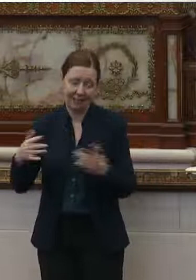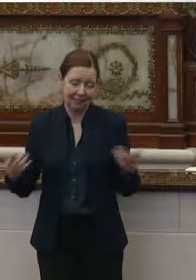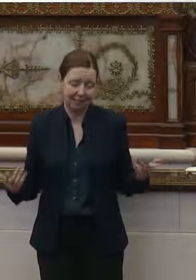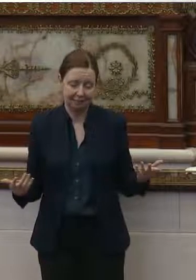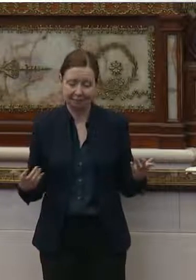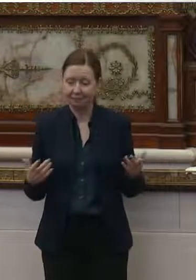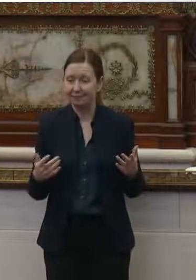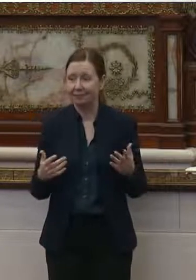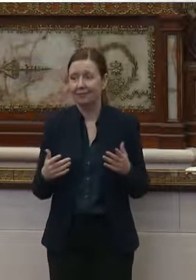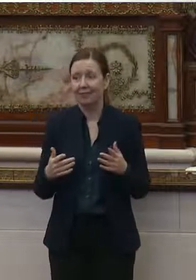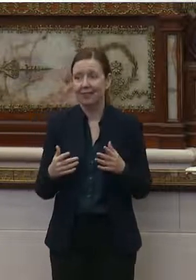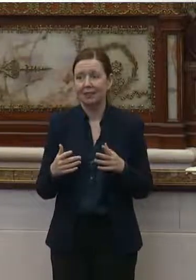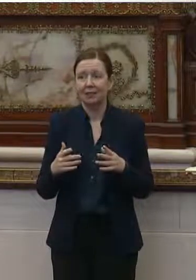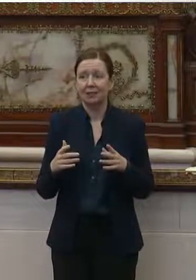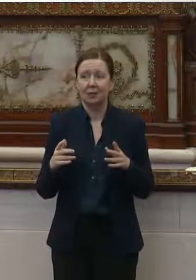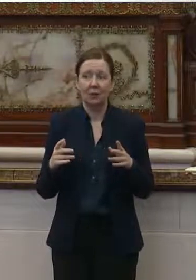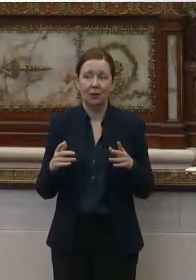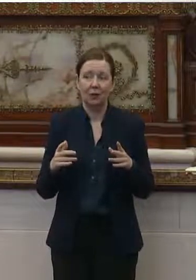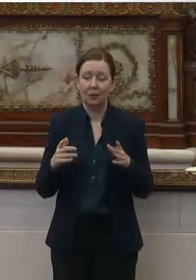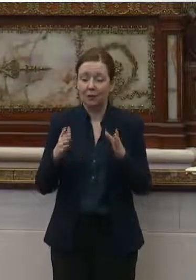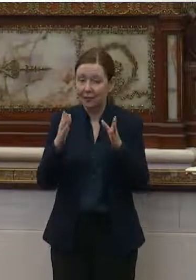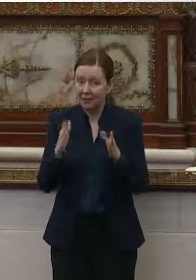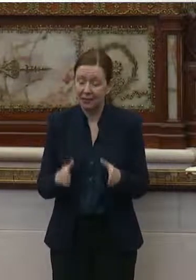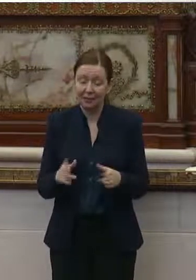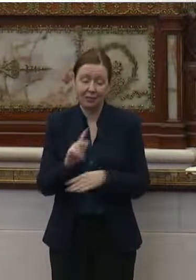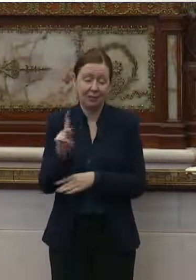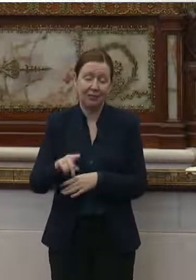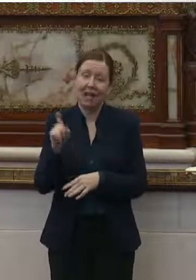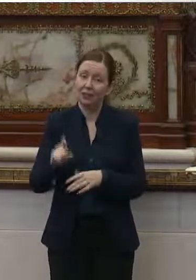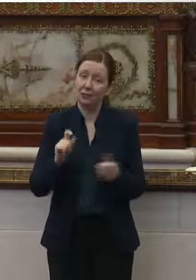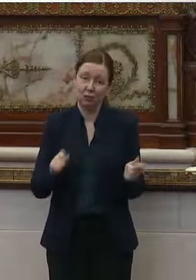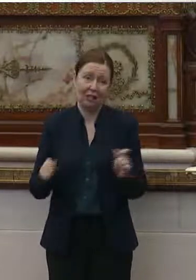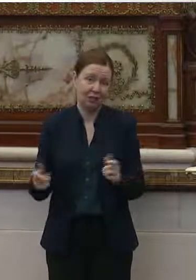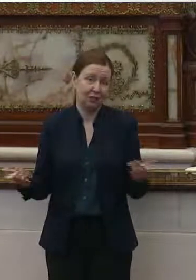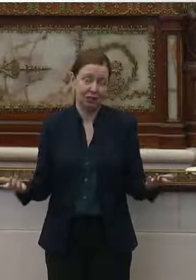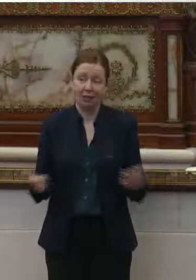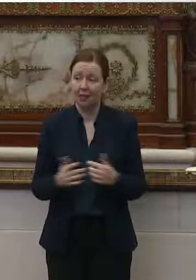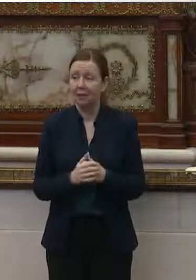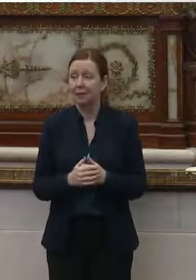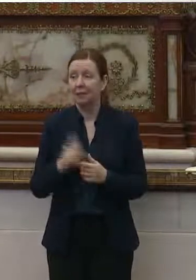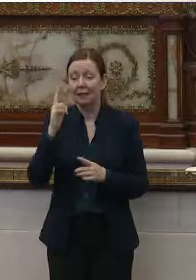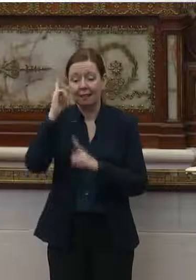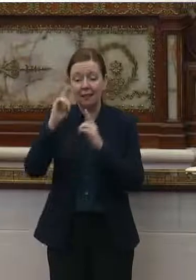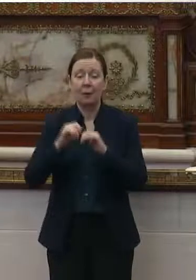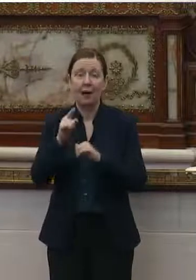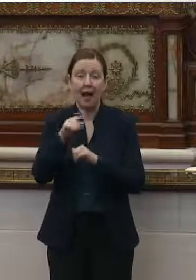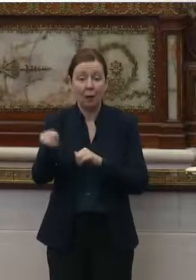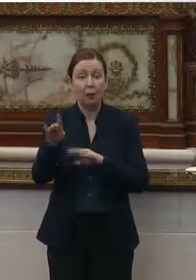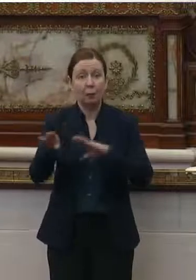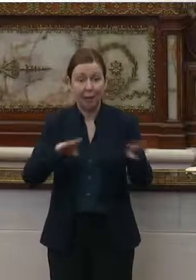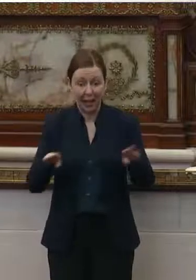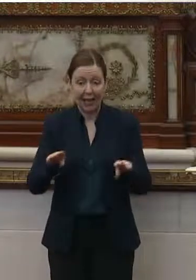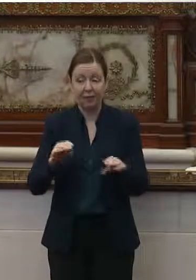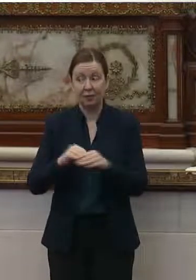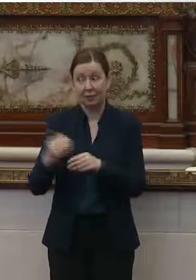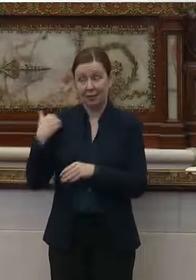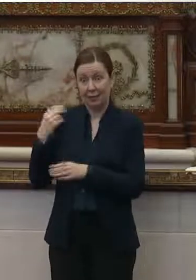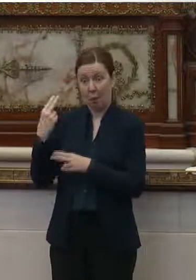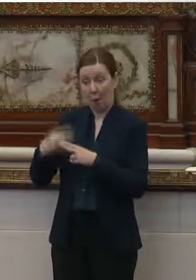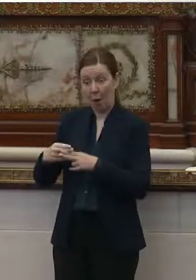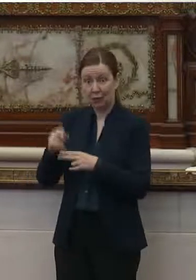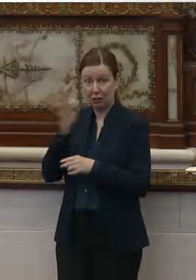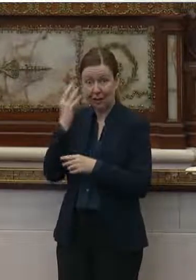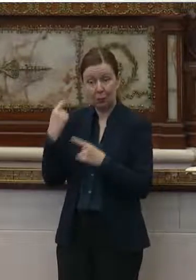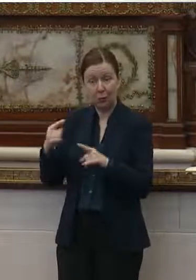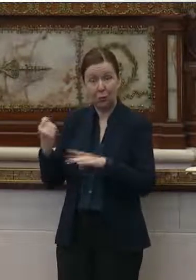individual Philadelphia residents still has to change. And what I started saying today is think how you behaved in late March and early April during the